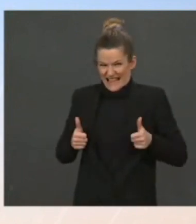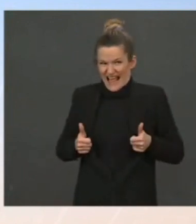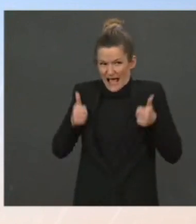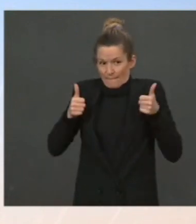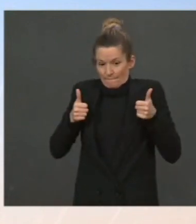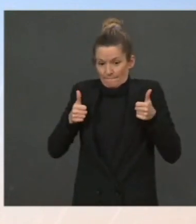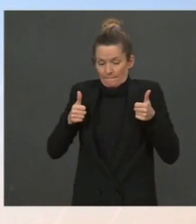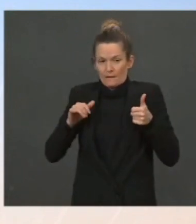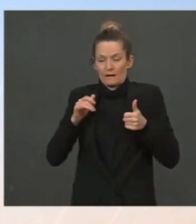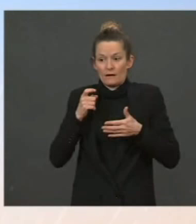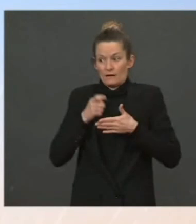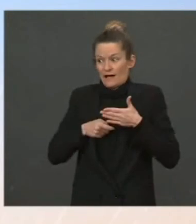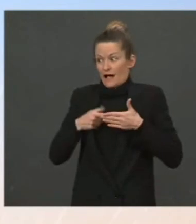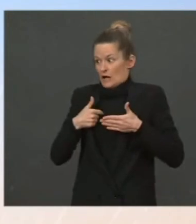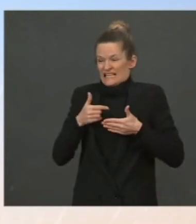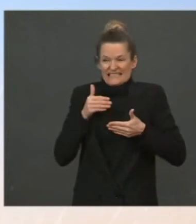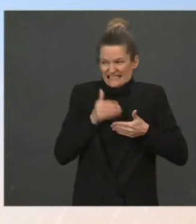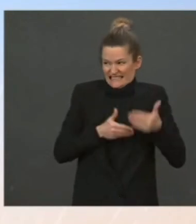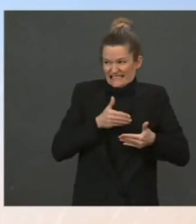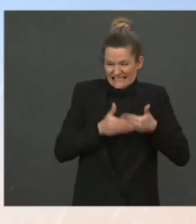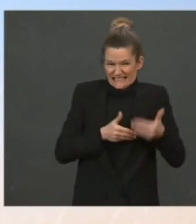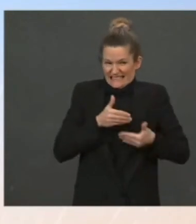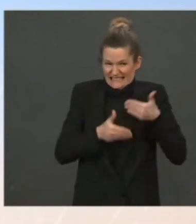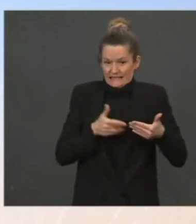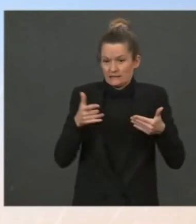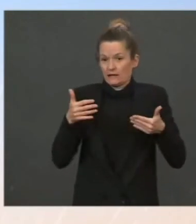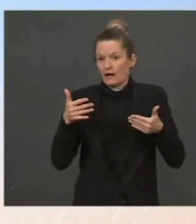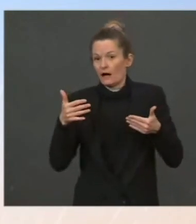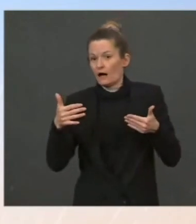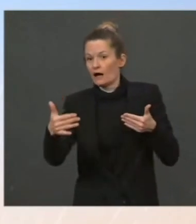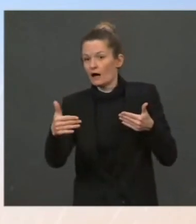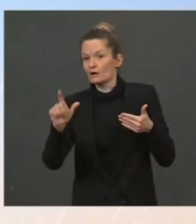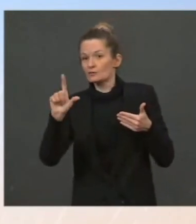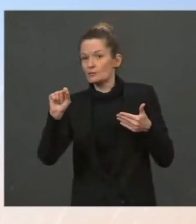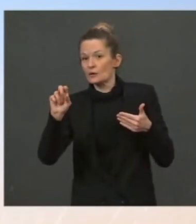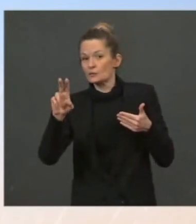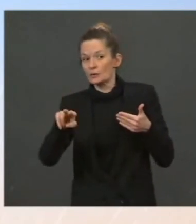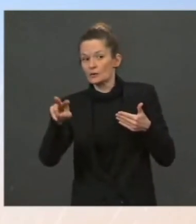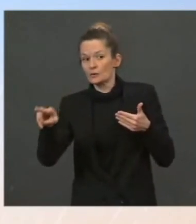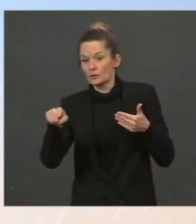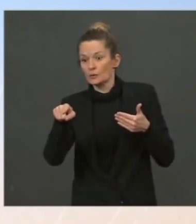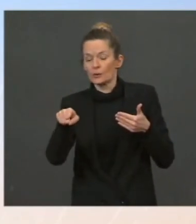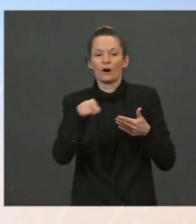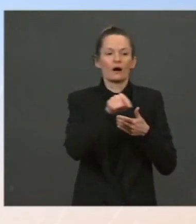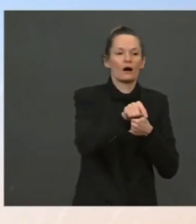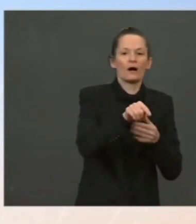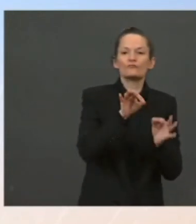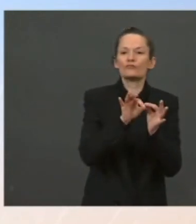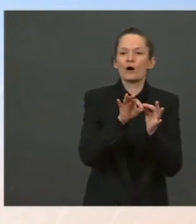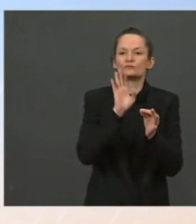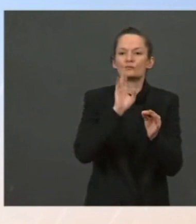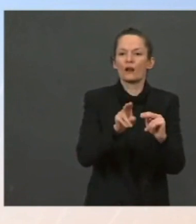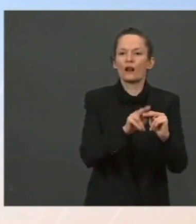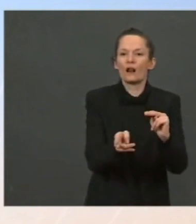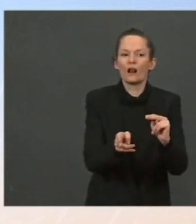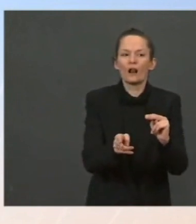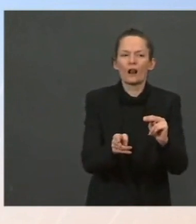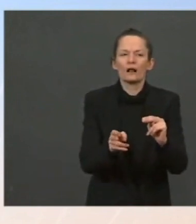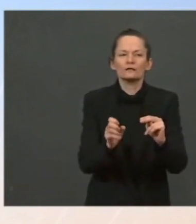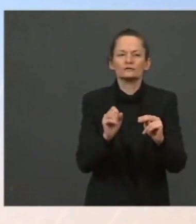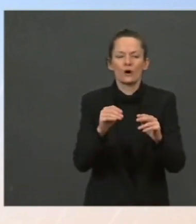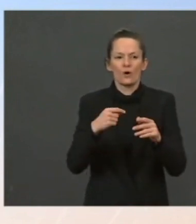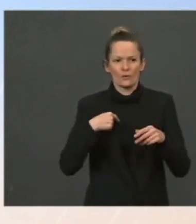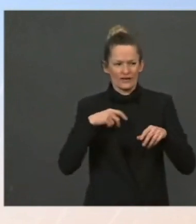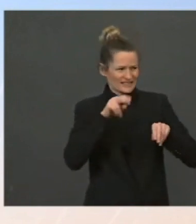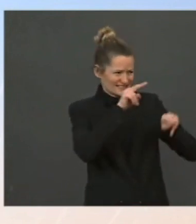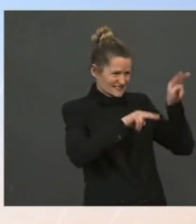it as much as we can within our power by increasing the supply that we have access to as we move through and the market then